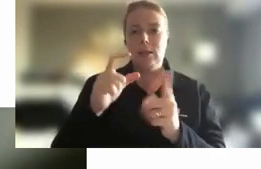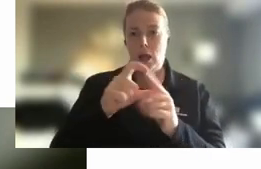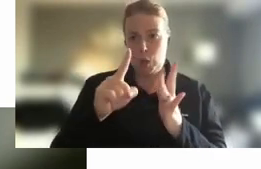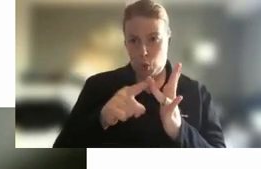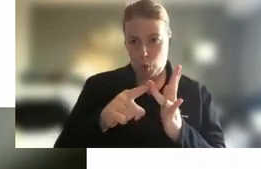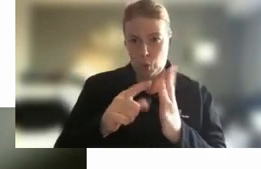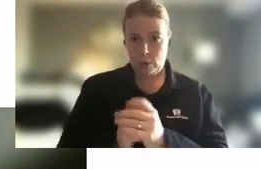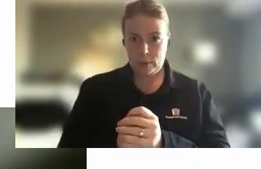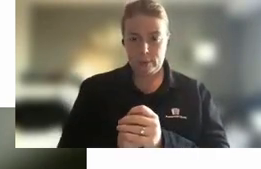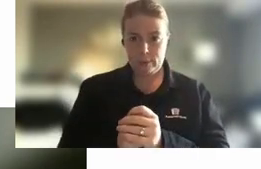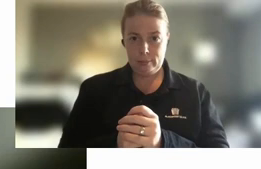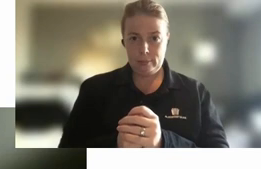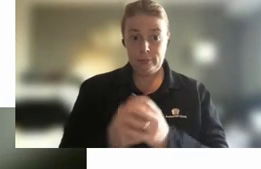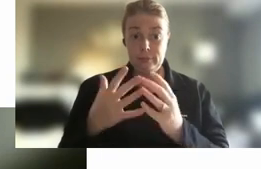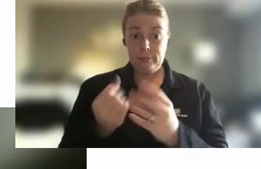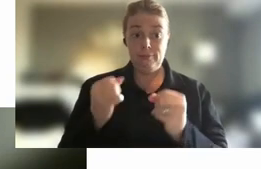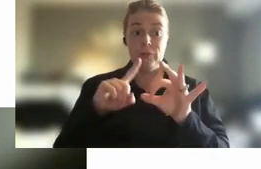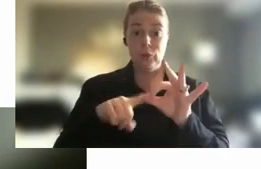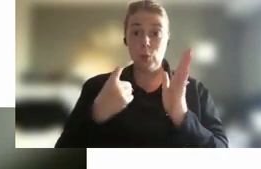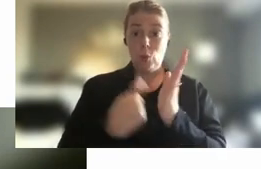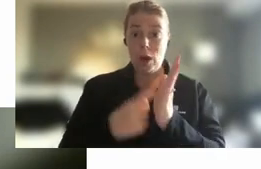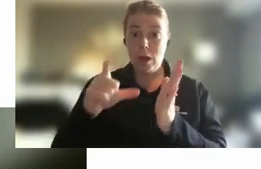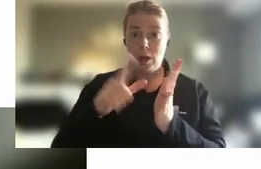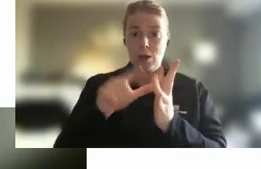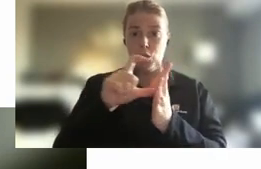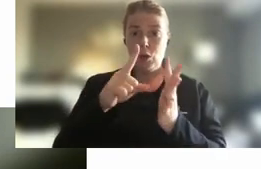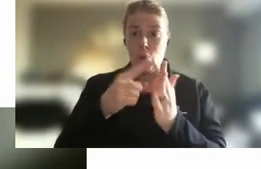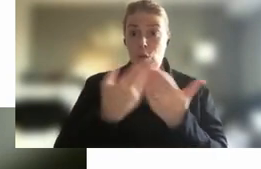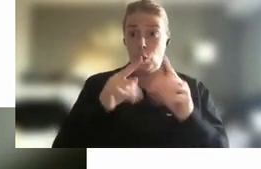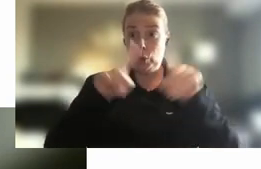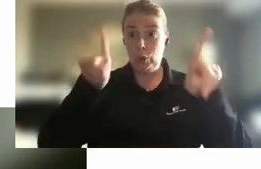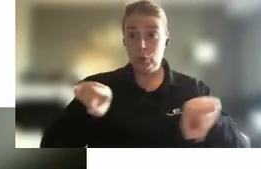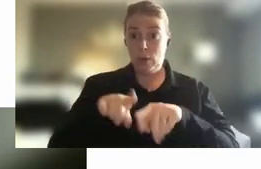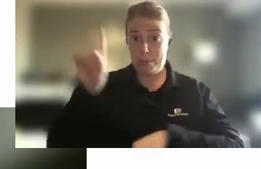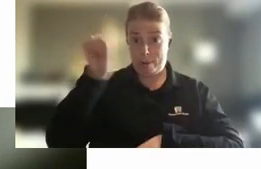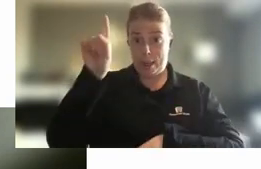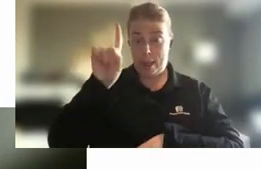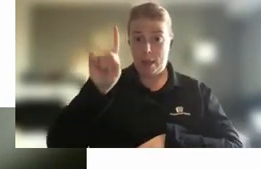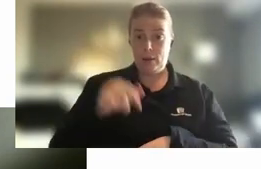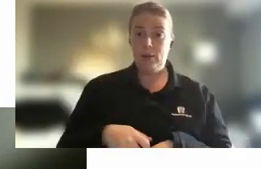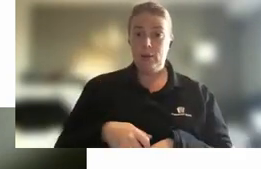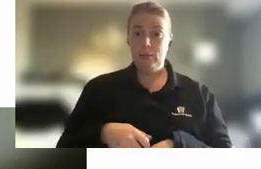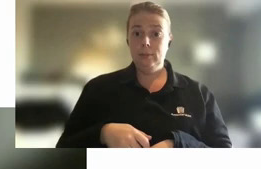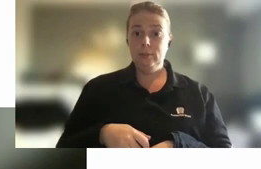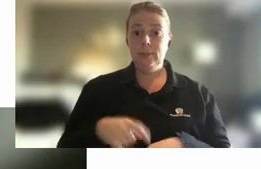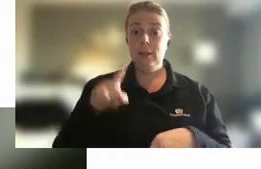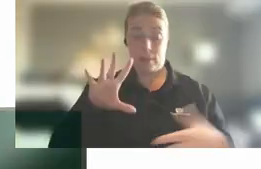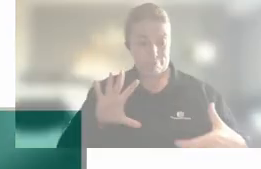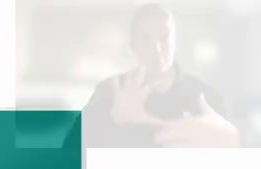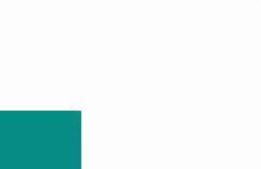There is a QR code on the screen now. That will take you to Slido.